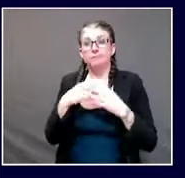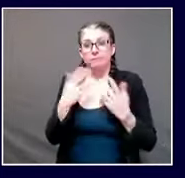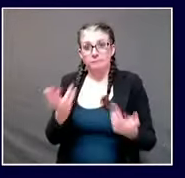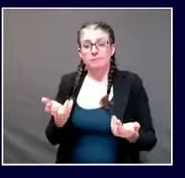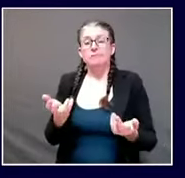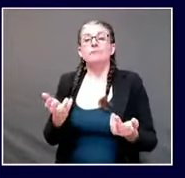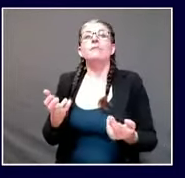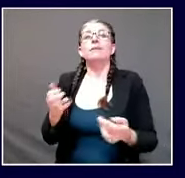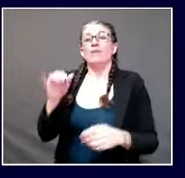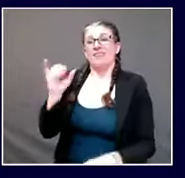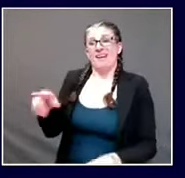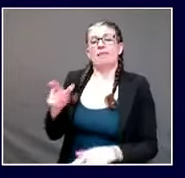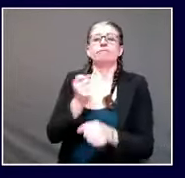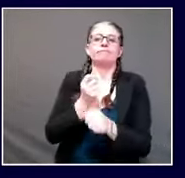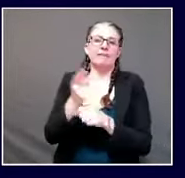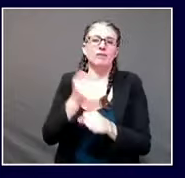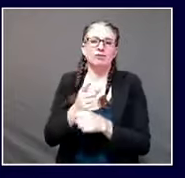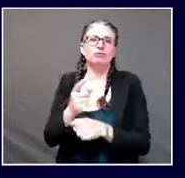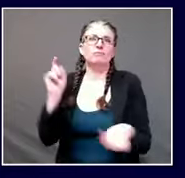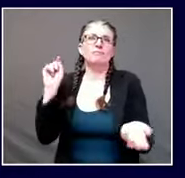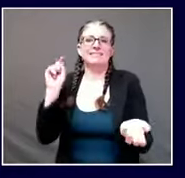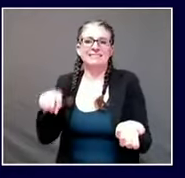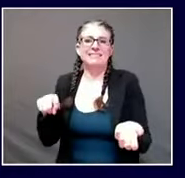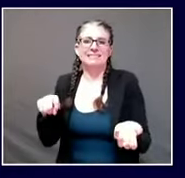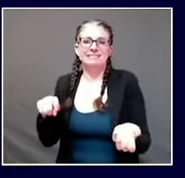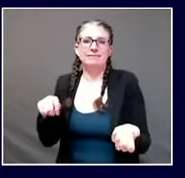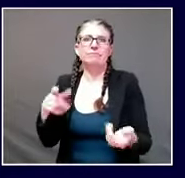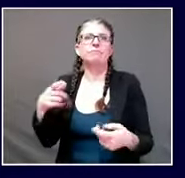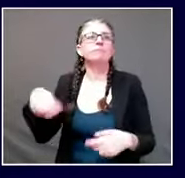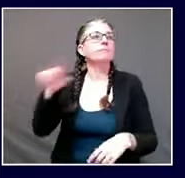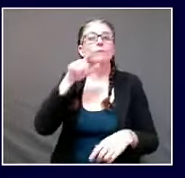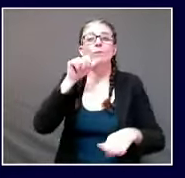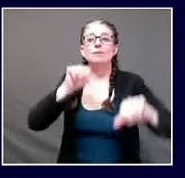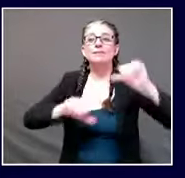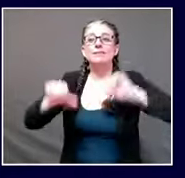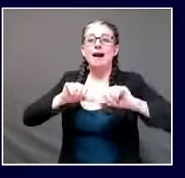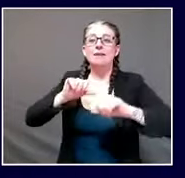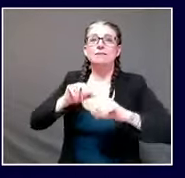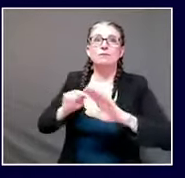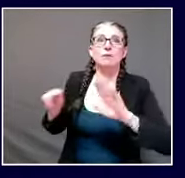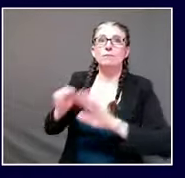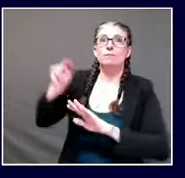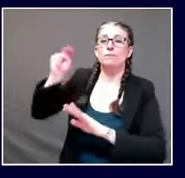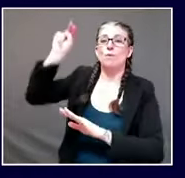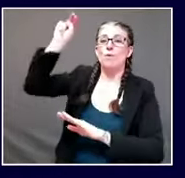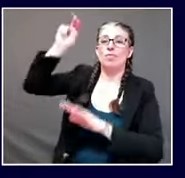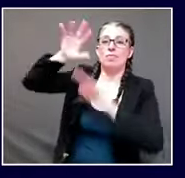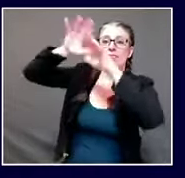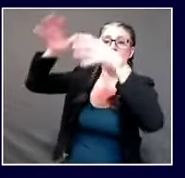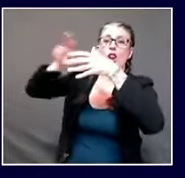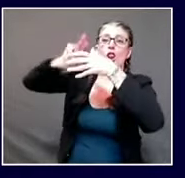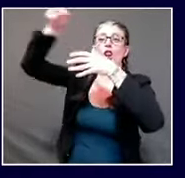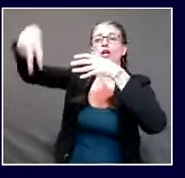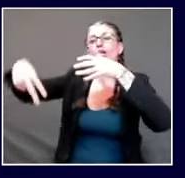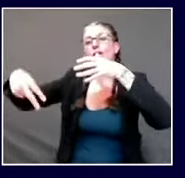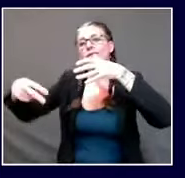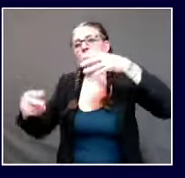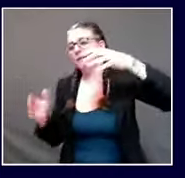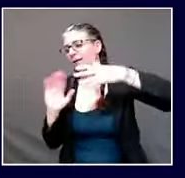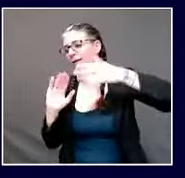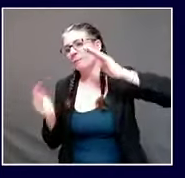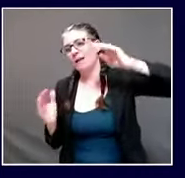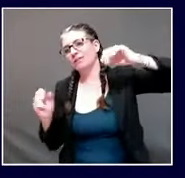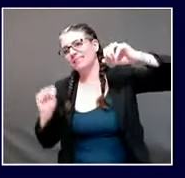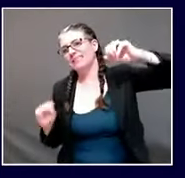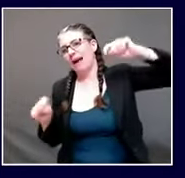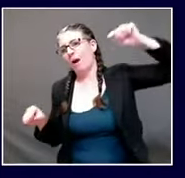and make determinations about what the composition of the flu vaccine will be in the northern hemisphere and that has less that